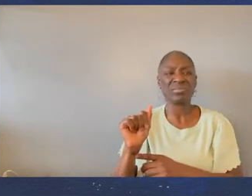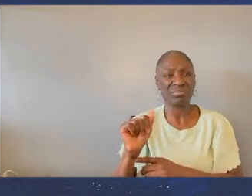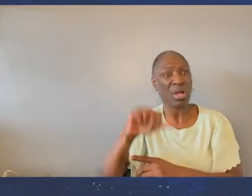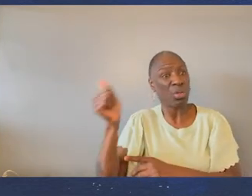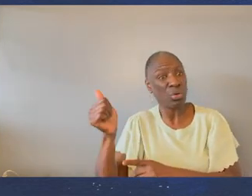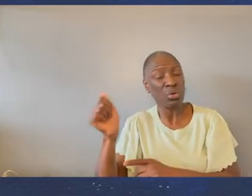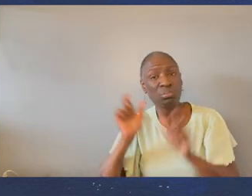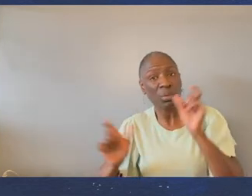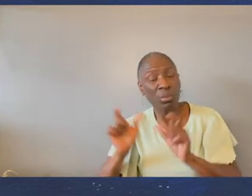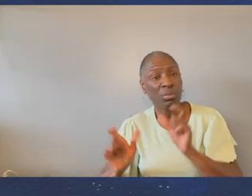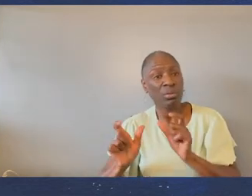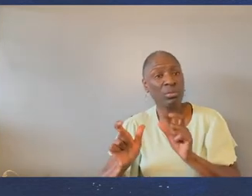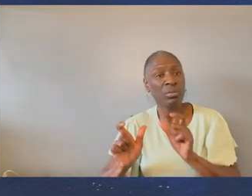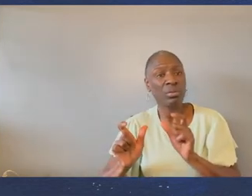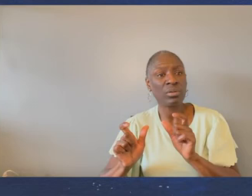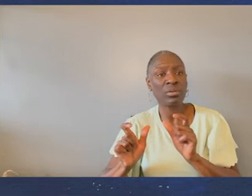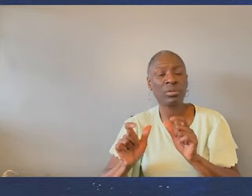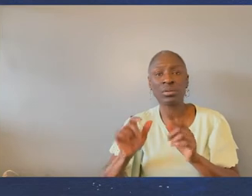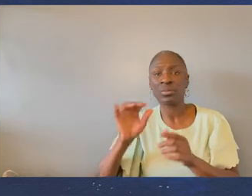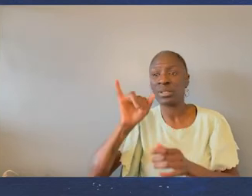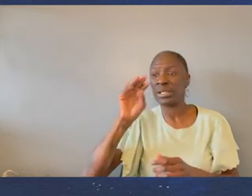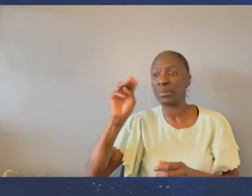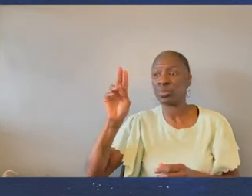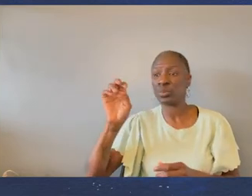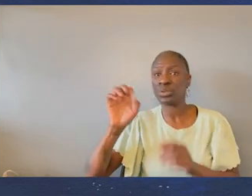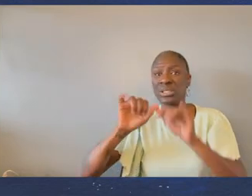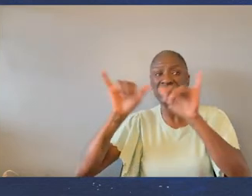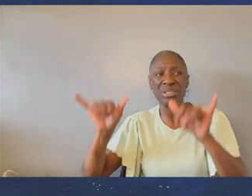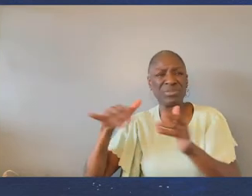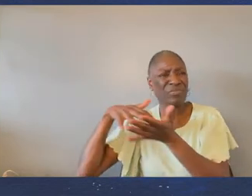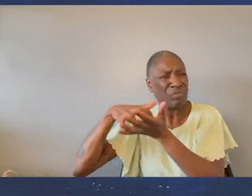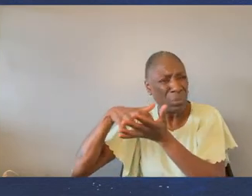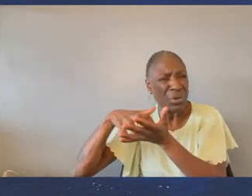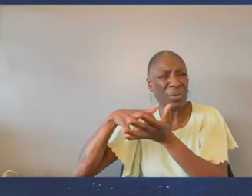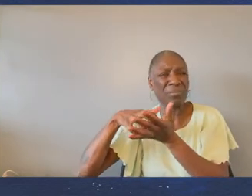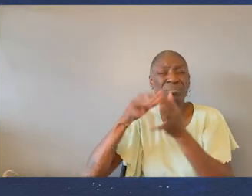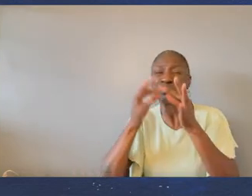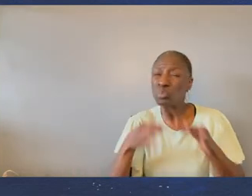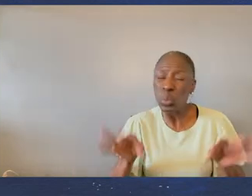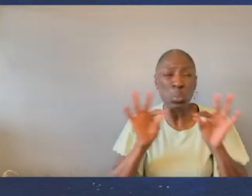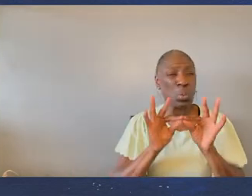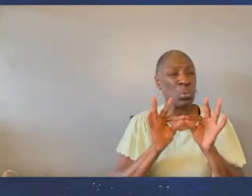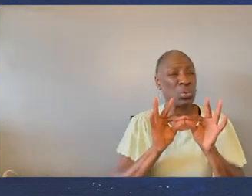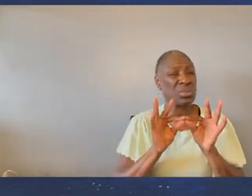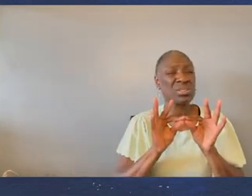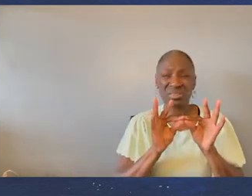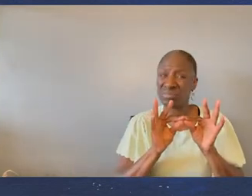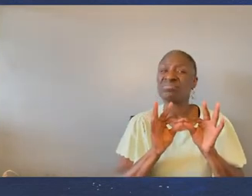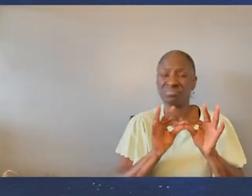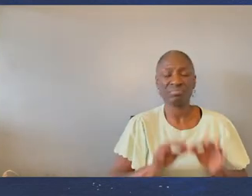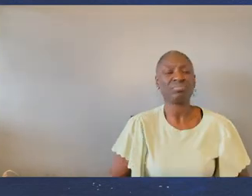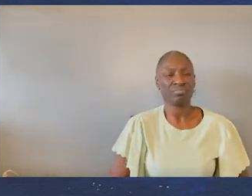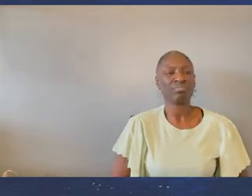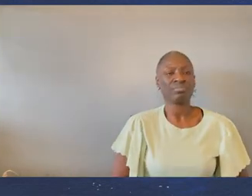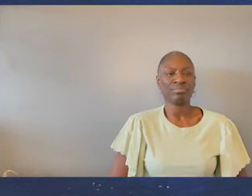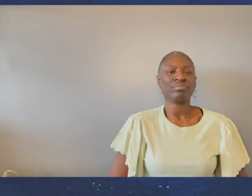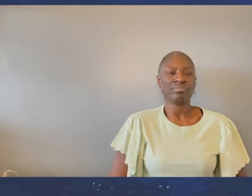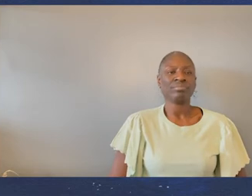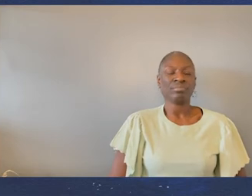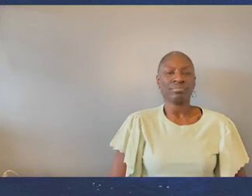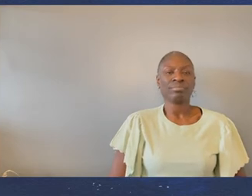immunocompromising people in your life. And it's important and it's necessary.